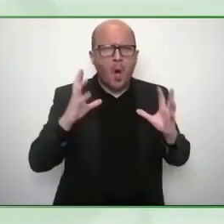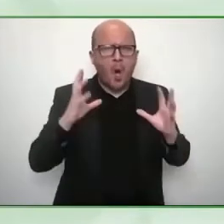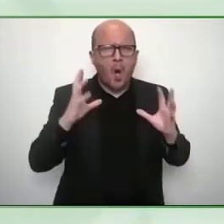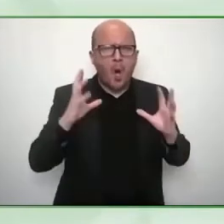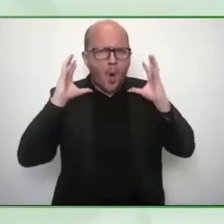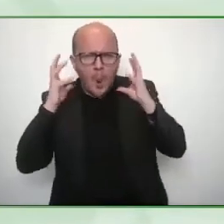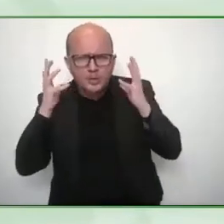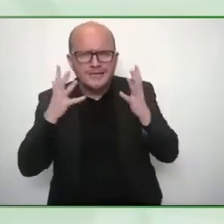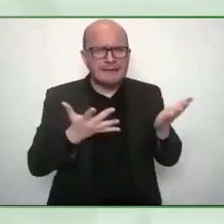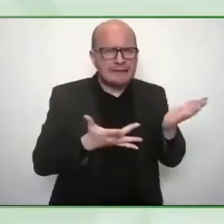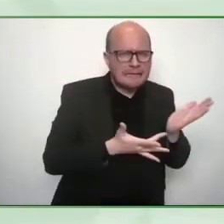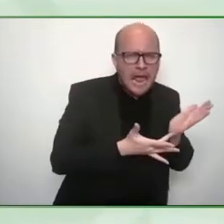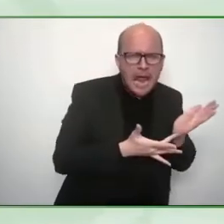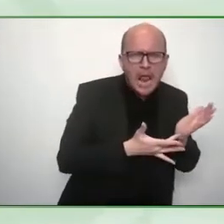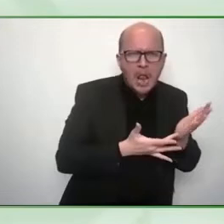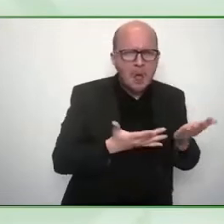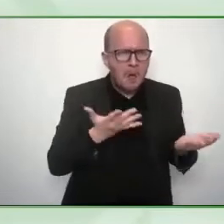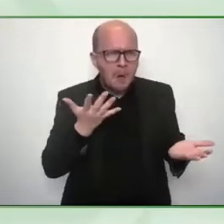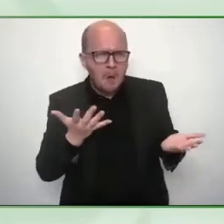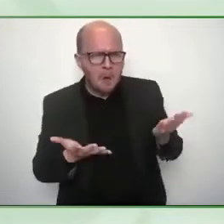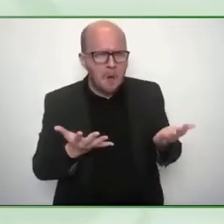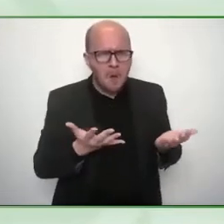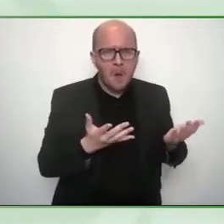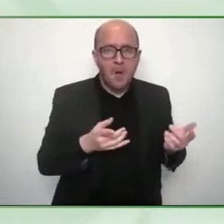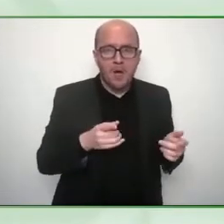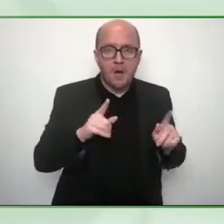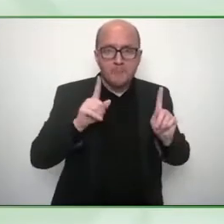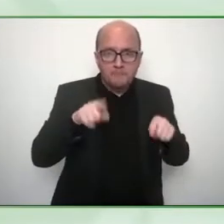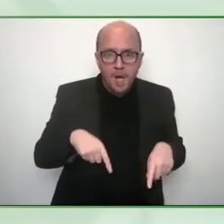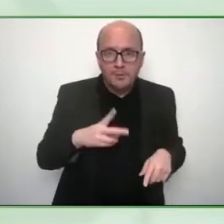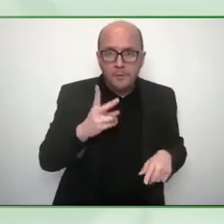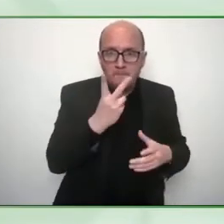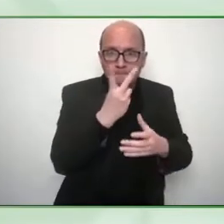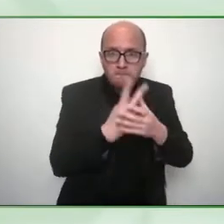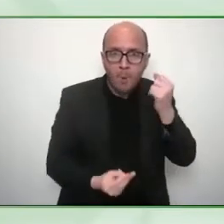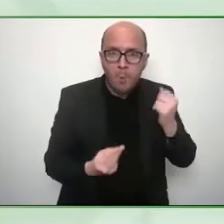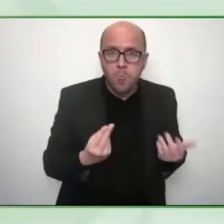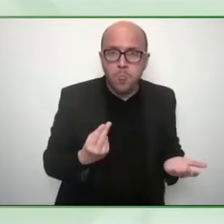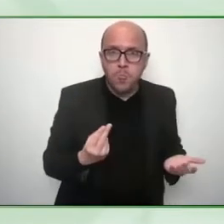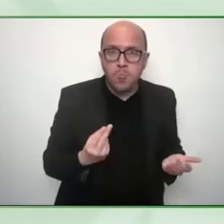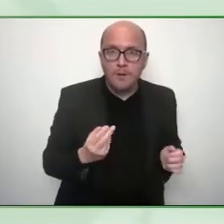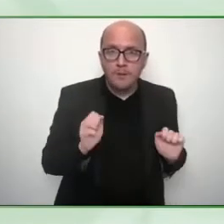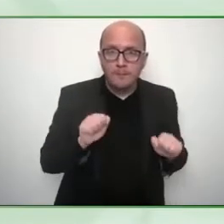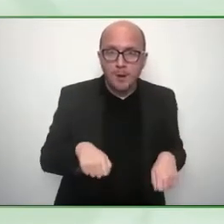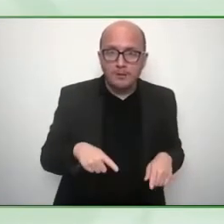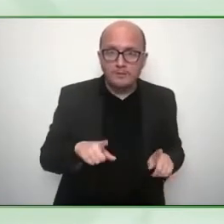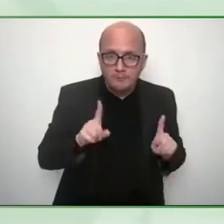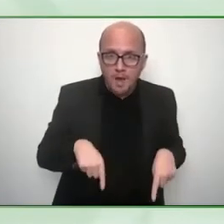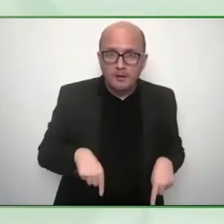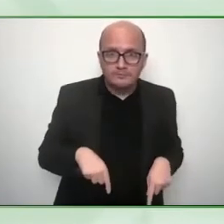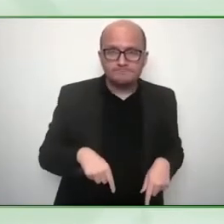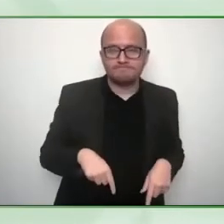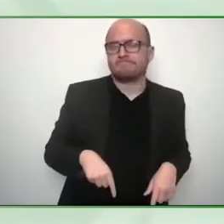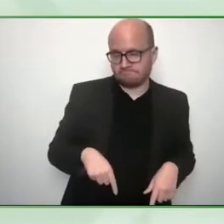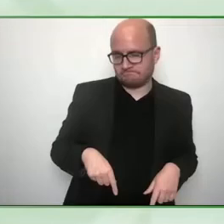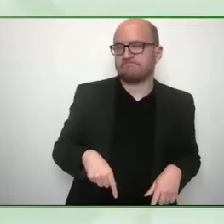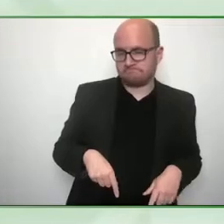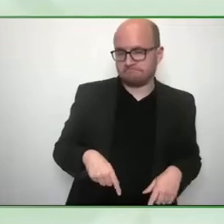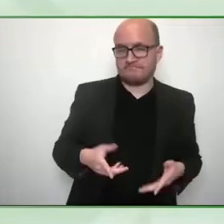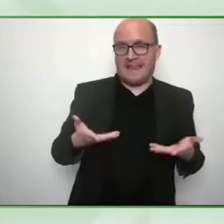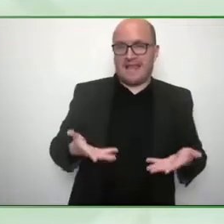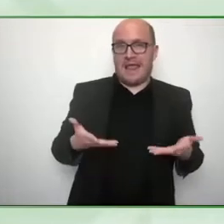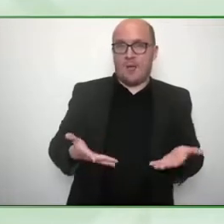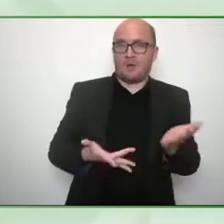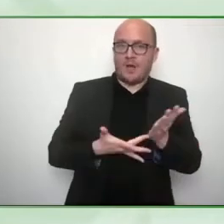brian or are you saying that nowadays you really need to be nowadays you really need to be uh if we